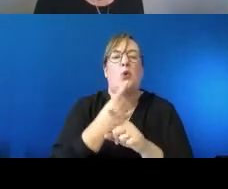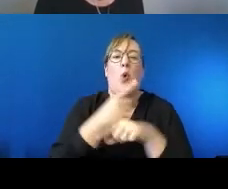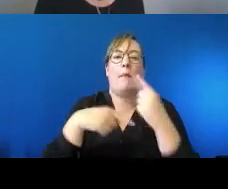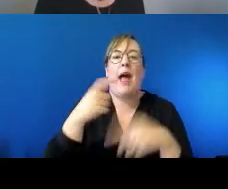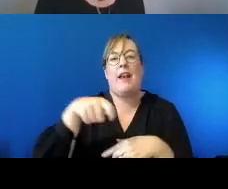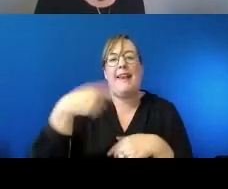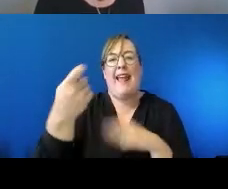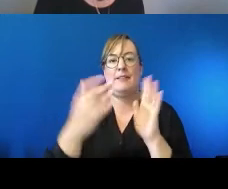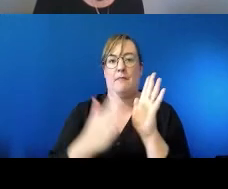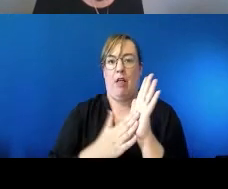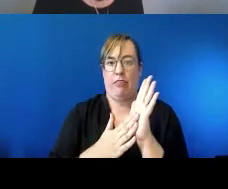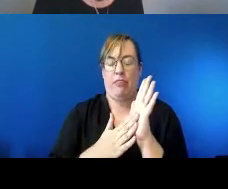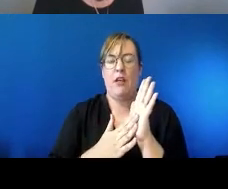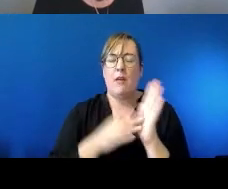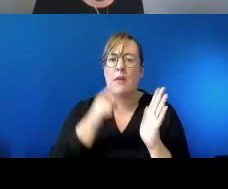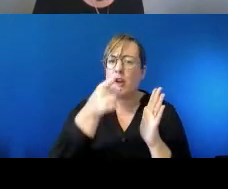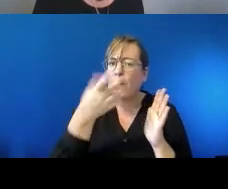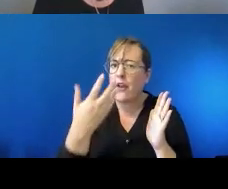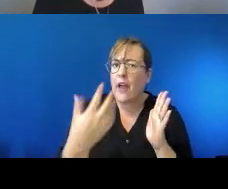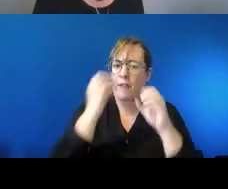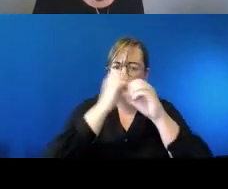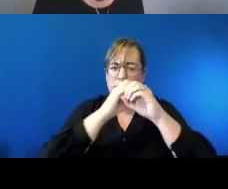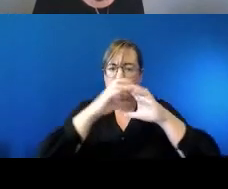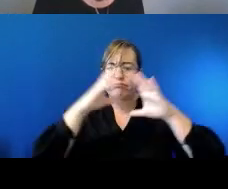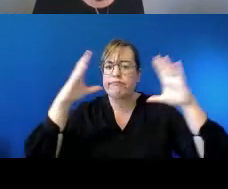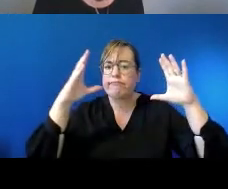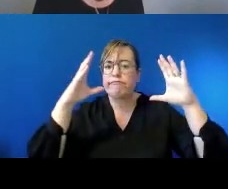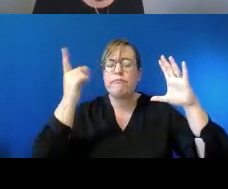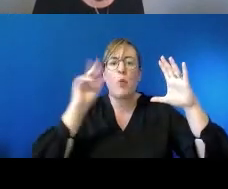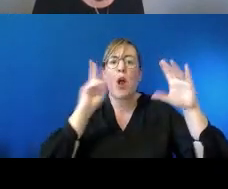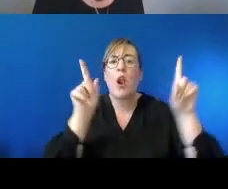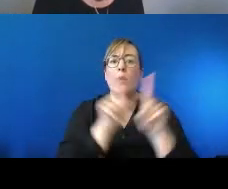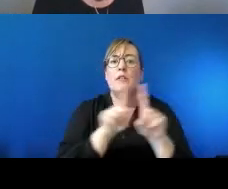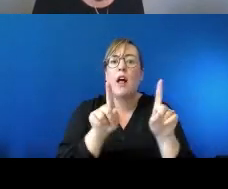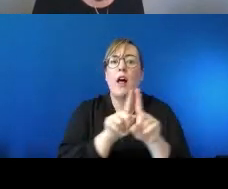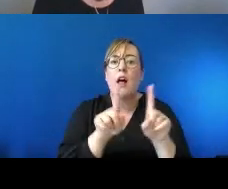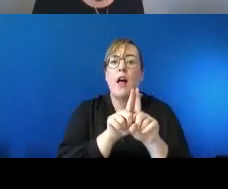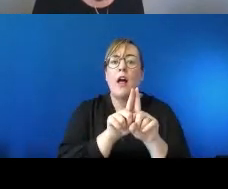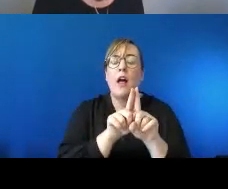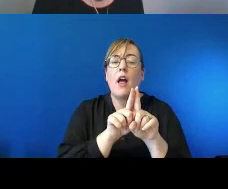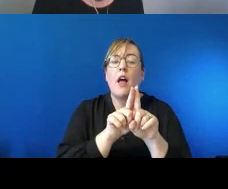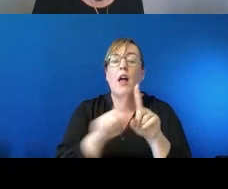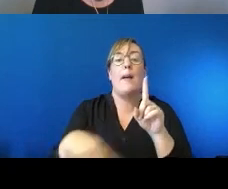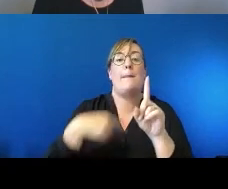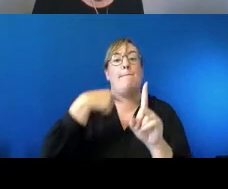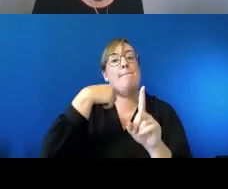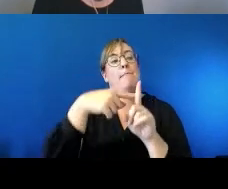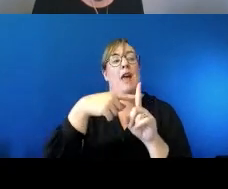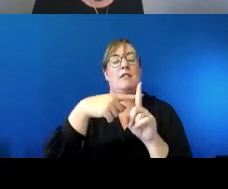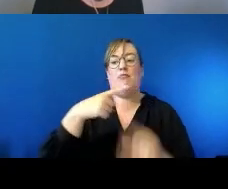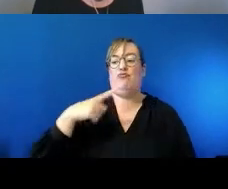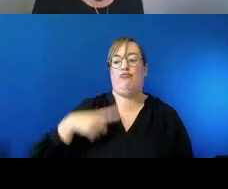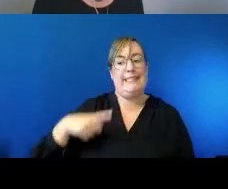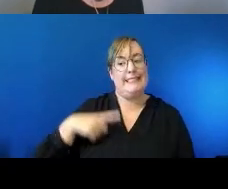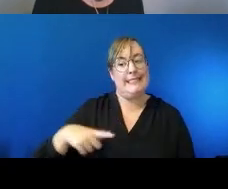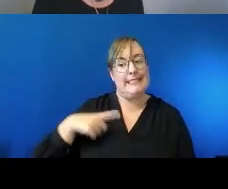you give us a brief overview of of what that will uh what that will be as well as um the rationale of uh